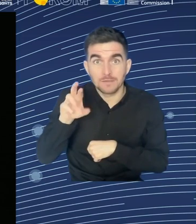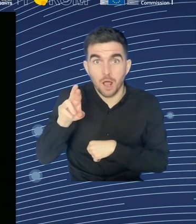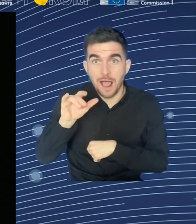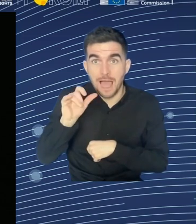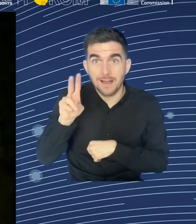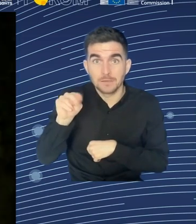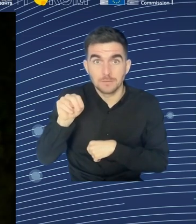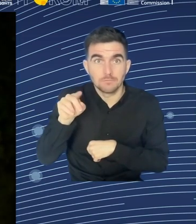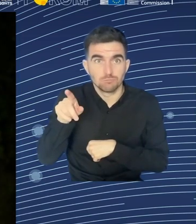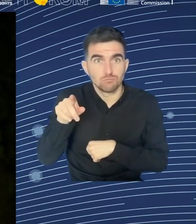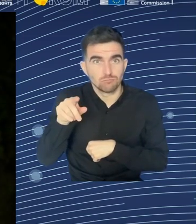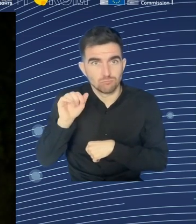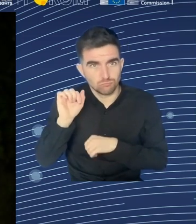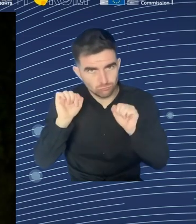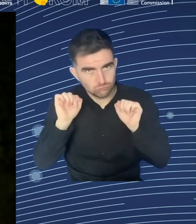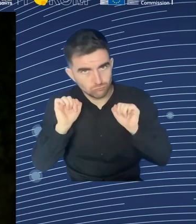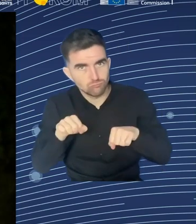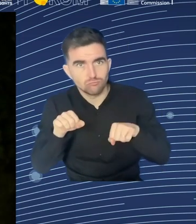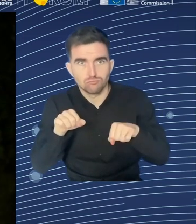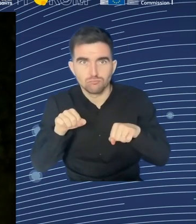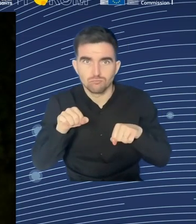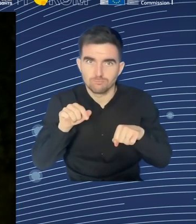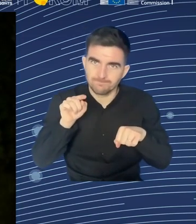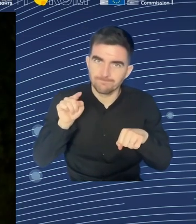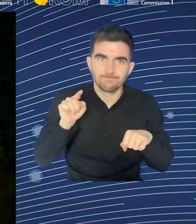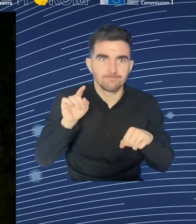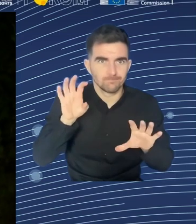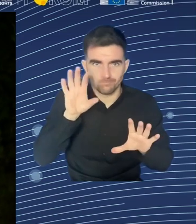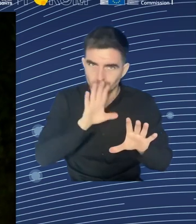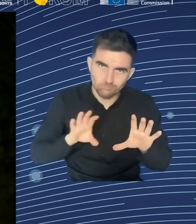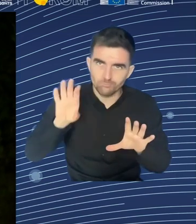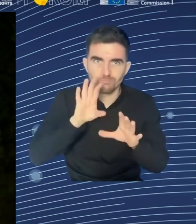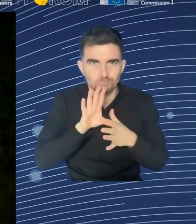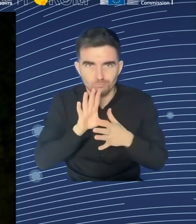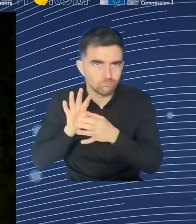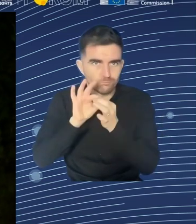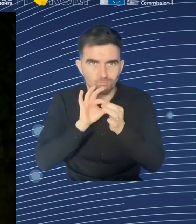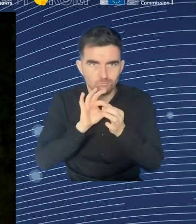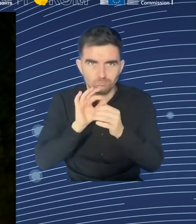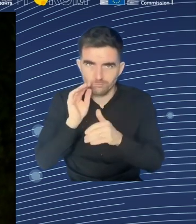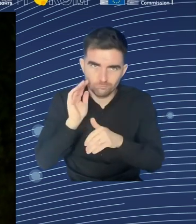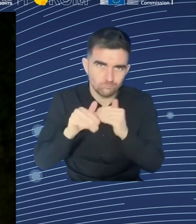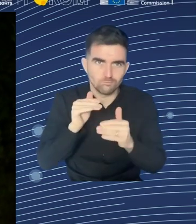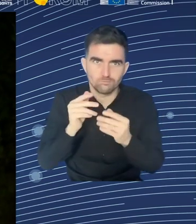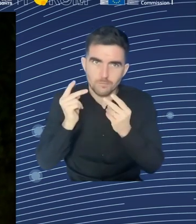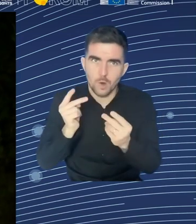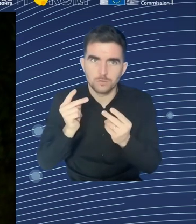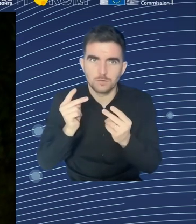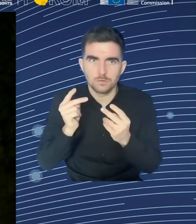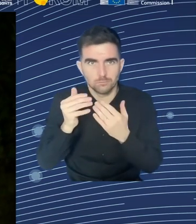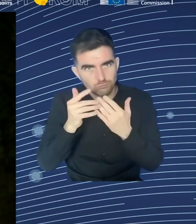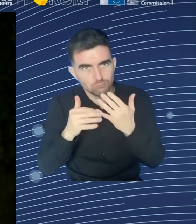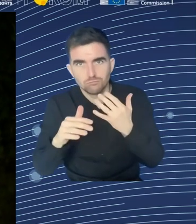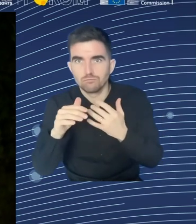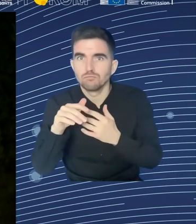as well on that. The key driver is demographic change. And the key driver is demographic change based on the figures that